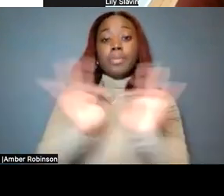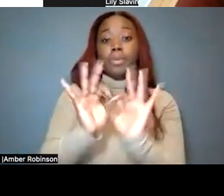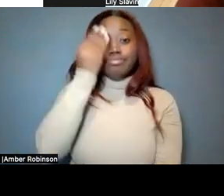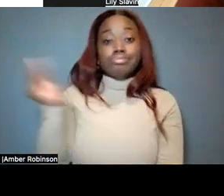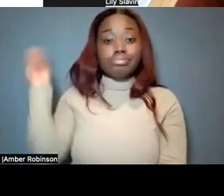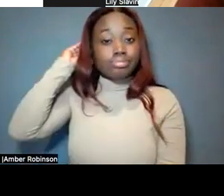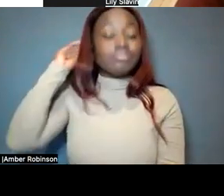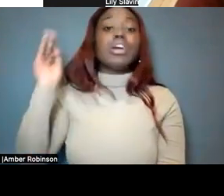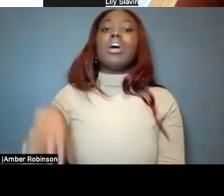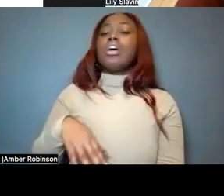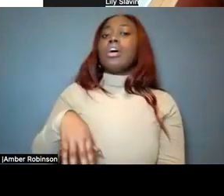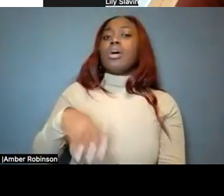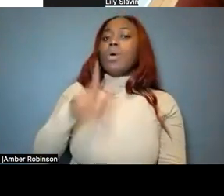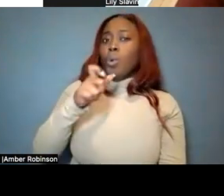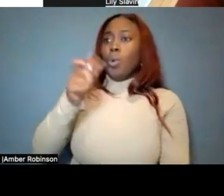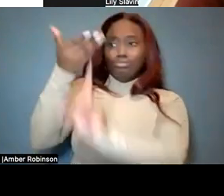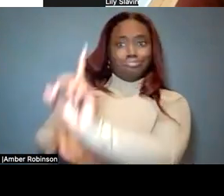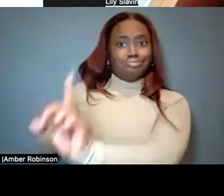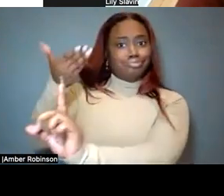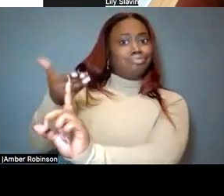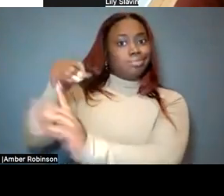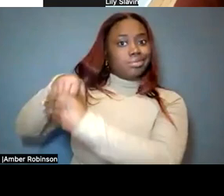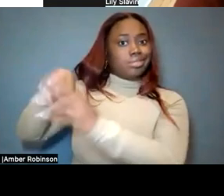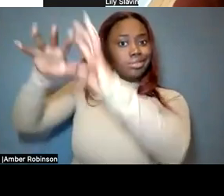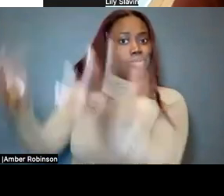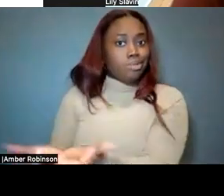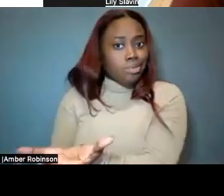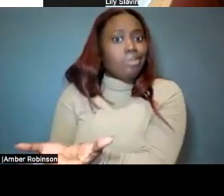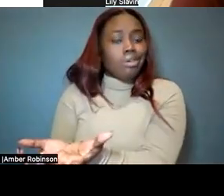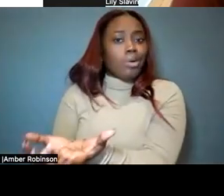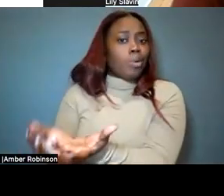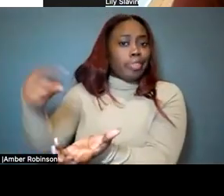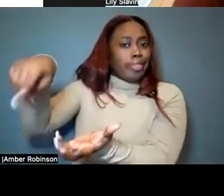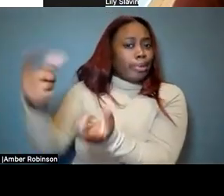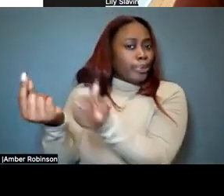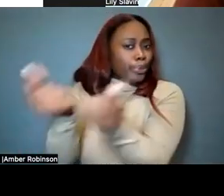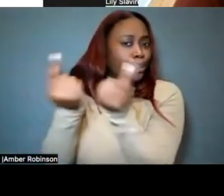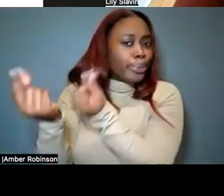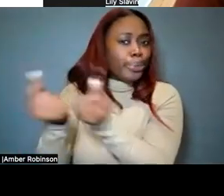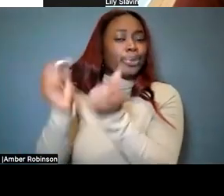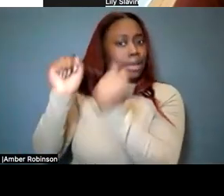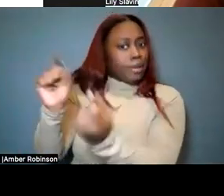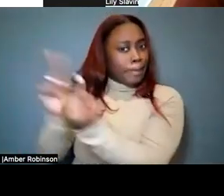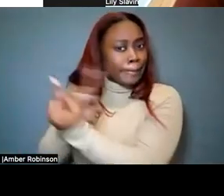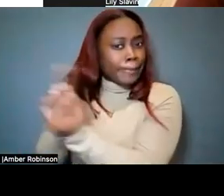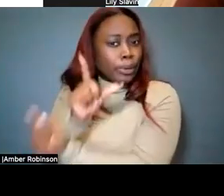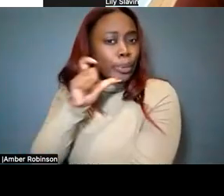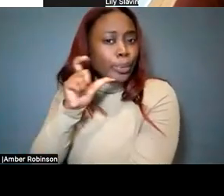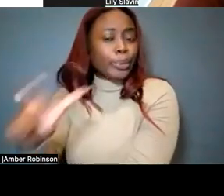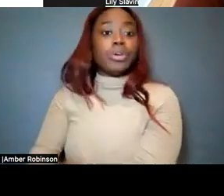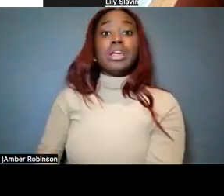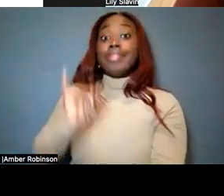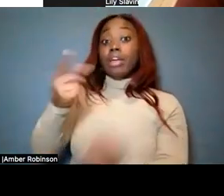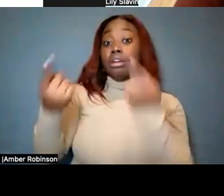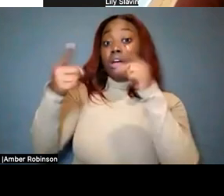who are they going to be in the world and what are they going to want to do and who are they going to meet? And that that can